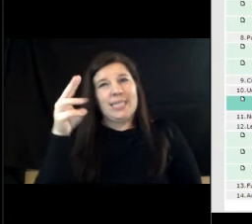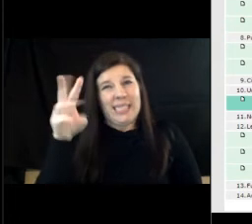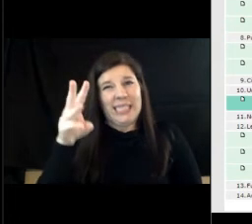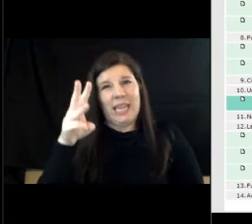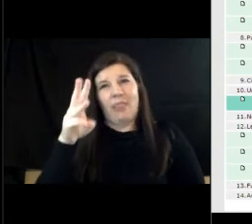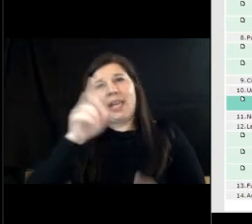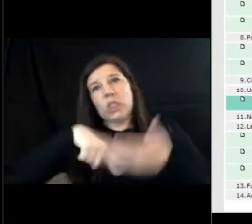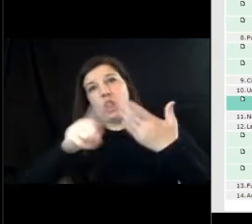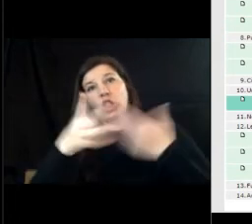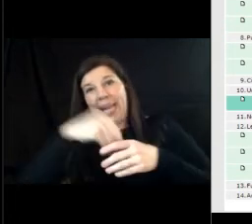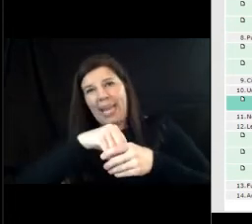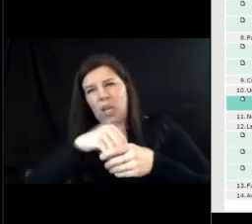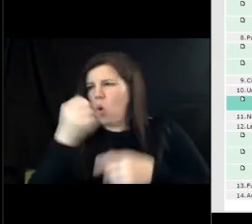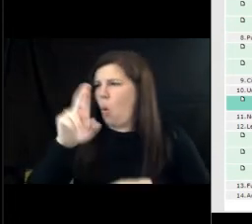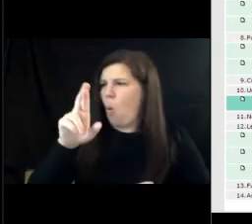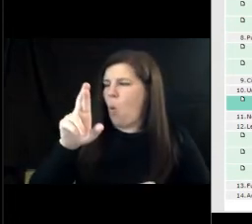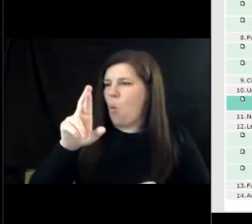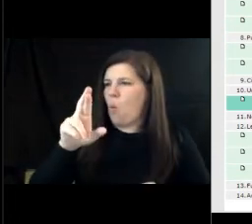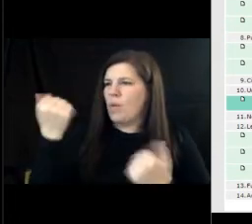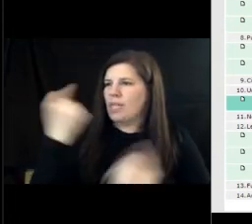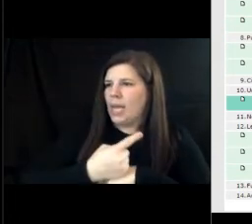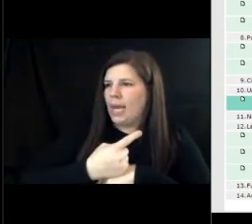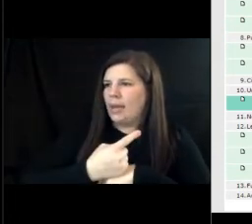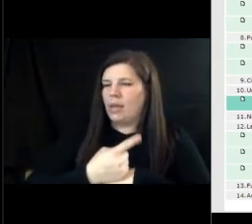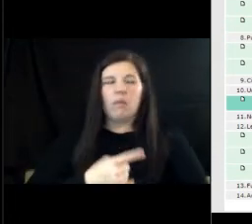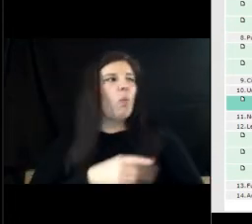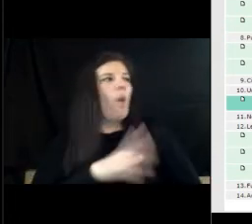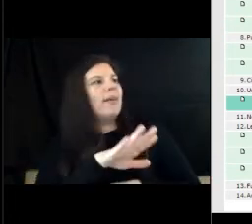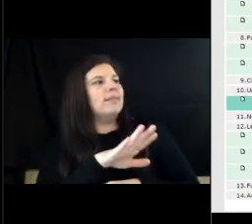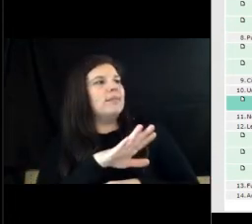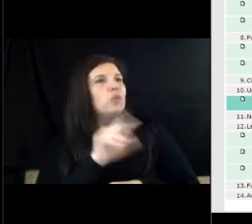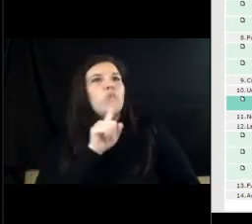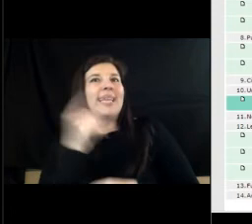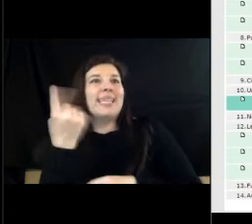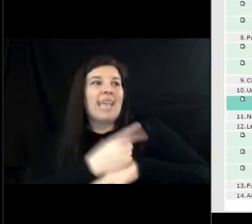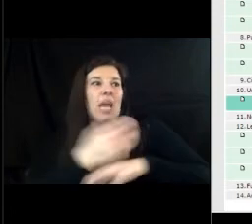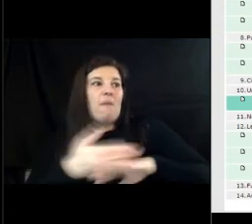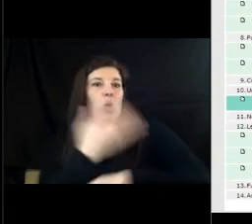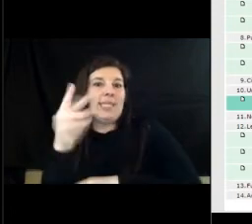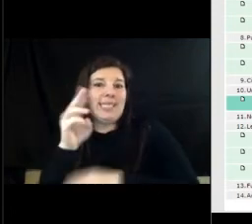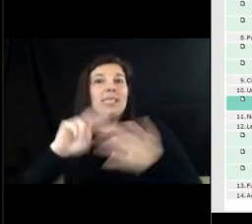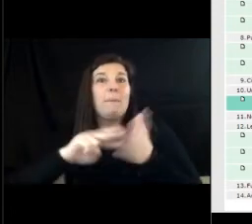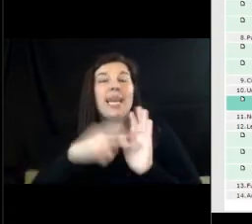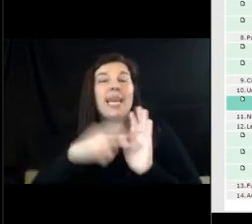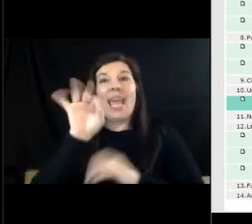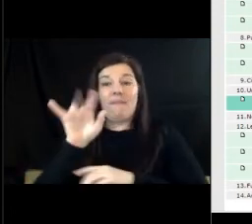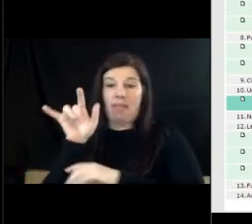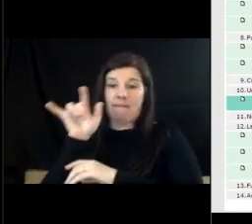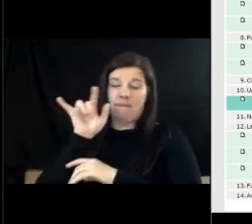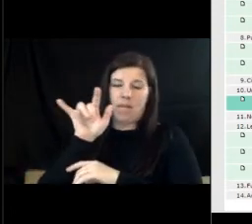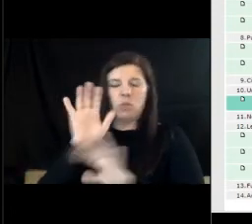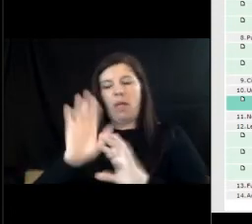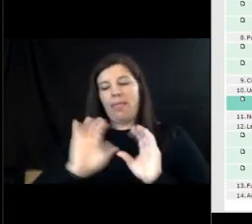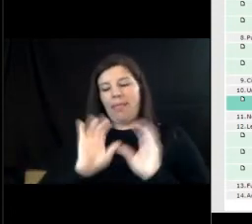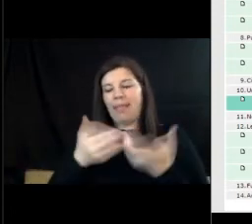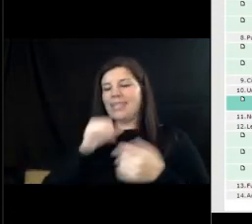seven or is that on the 17th this is uh the day before the 16th so if we schedule the flights uh because this class doesn't happen until the